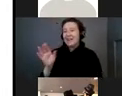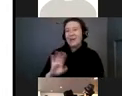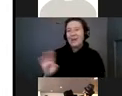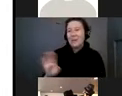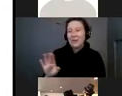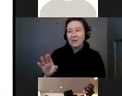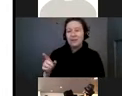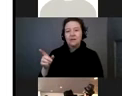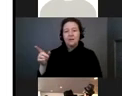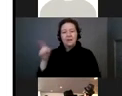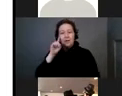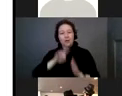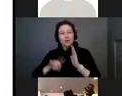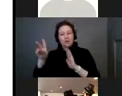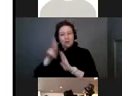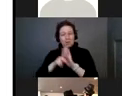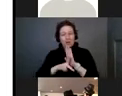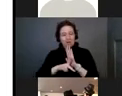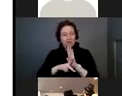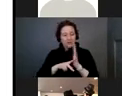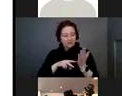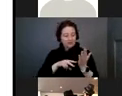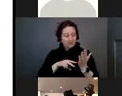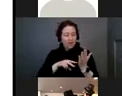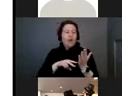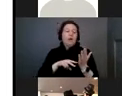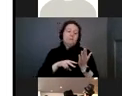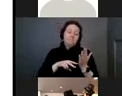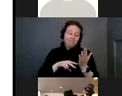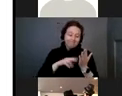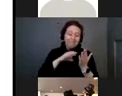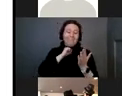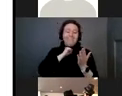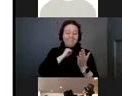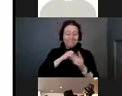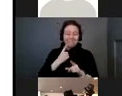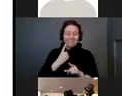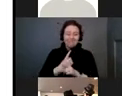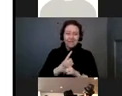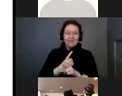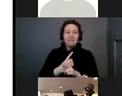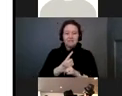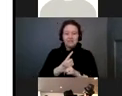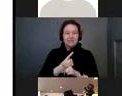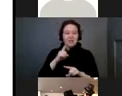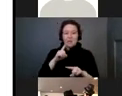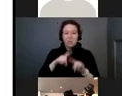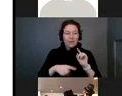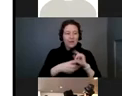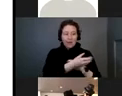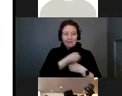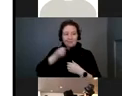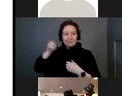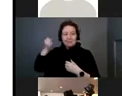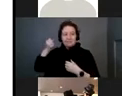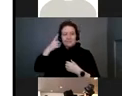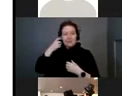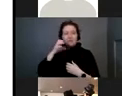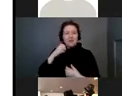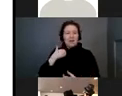they checked their policy and they said that that was right. That, no, they cannot exclude children with congenital CMV.